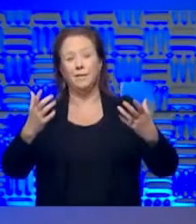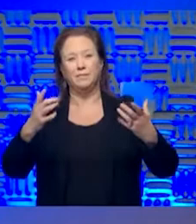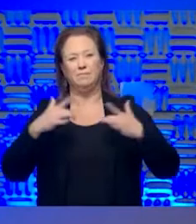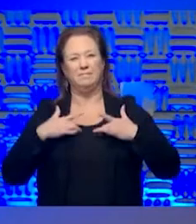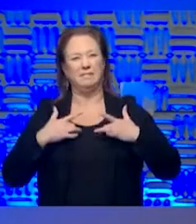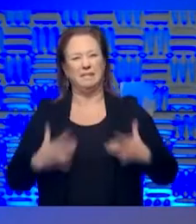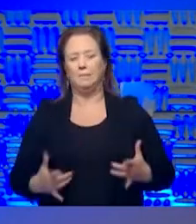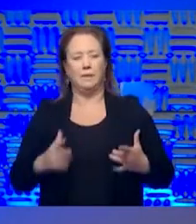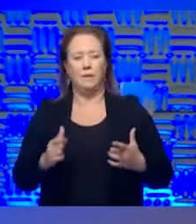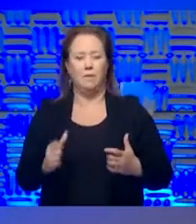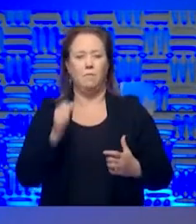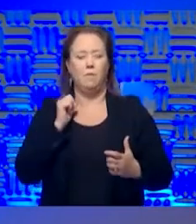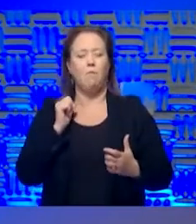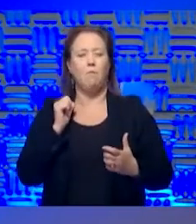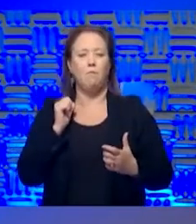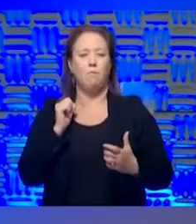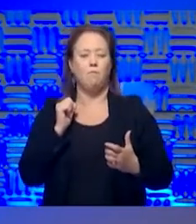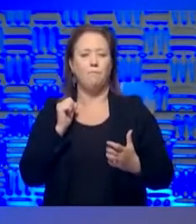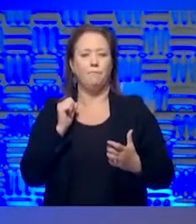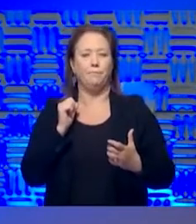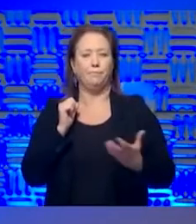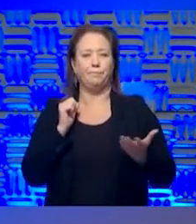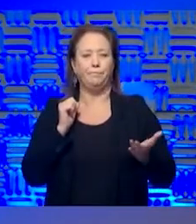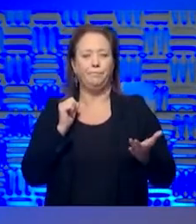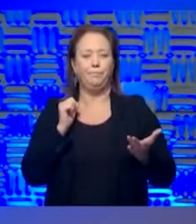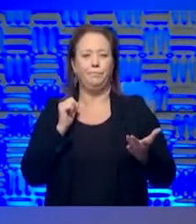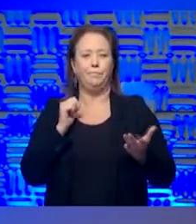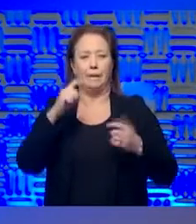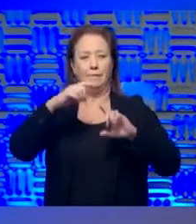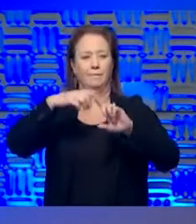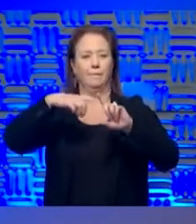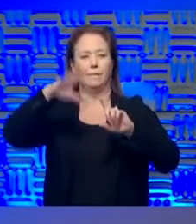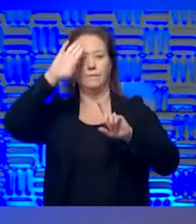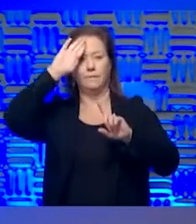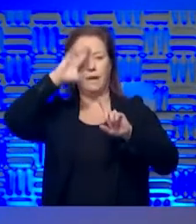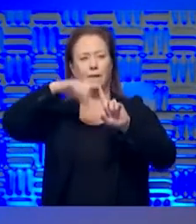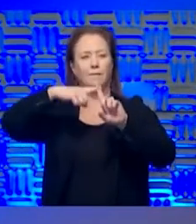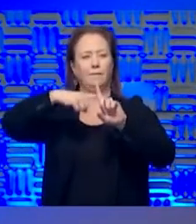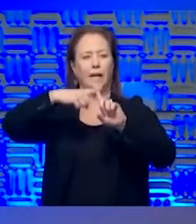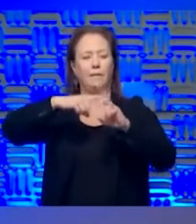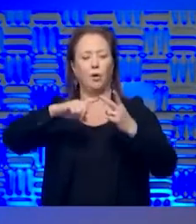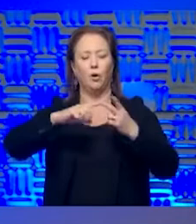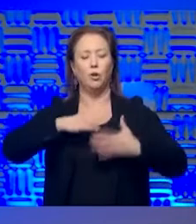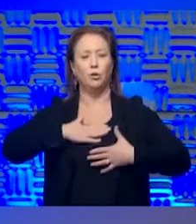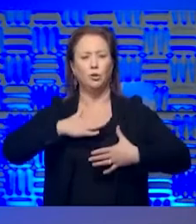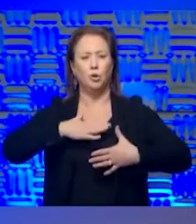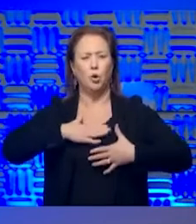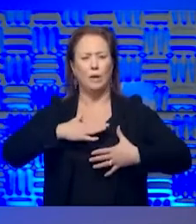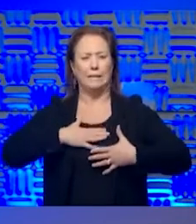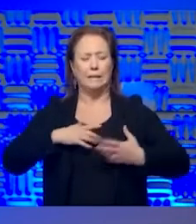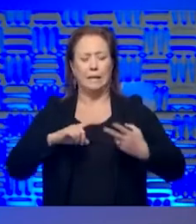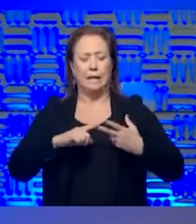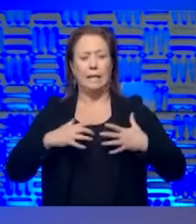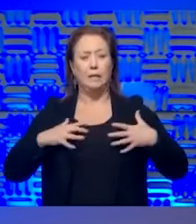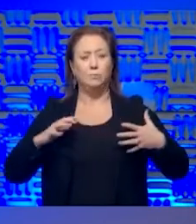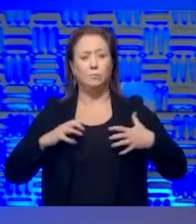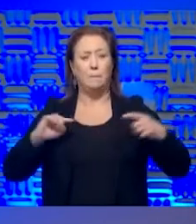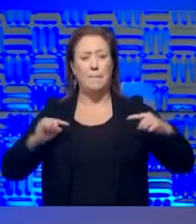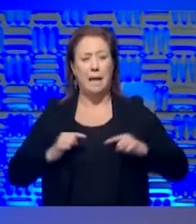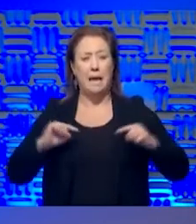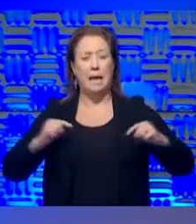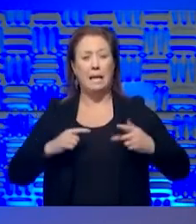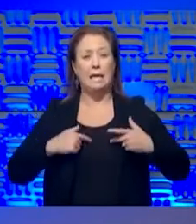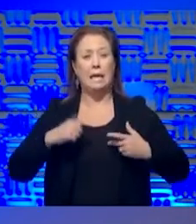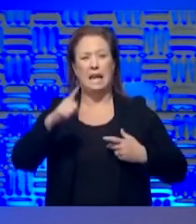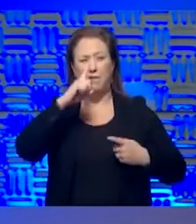typically not going to cause the, uh, fever, the shortness of breath, the chest pain. Also, if you've had